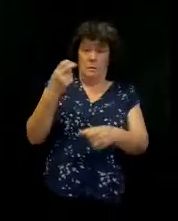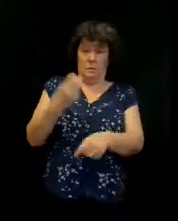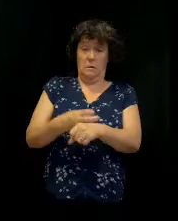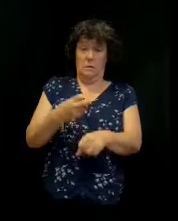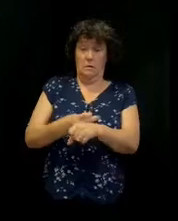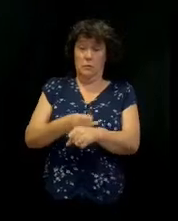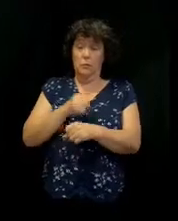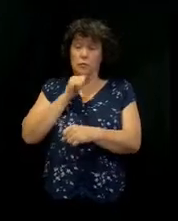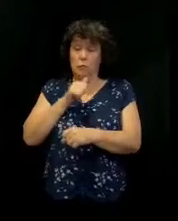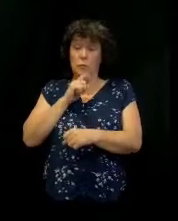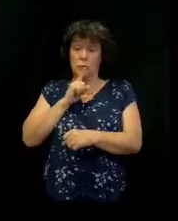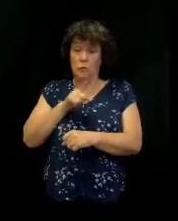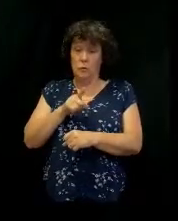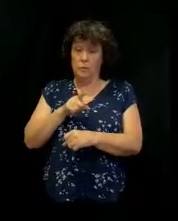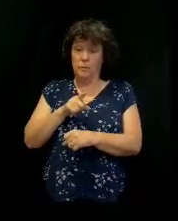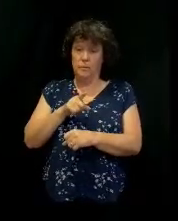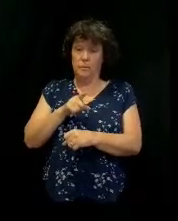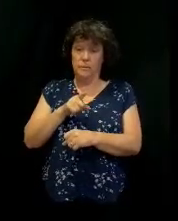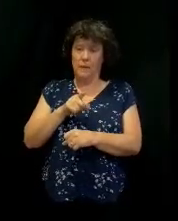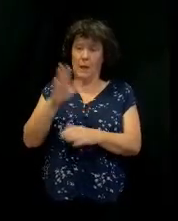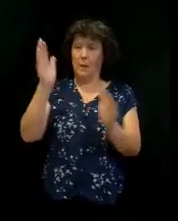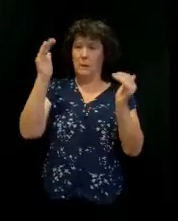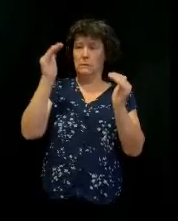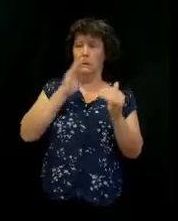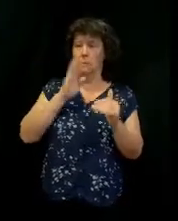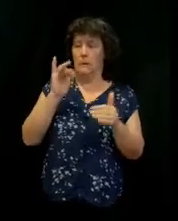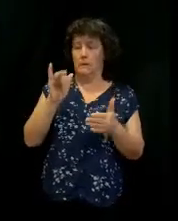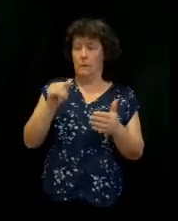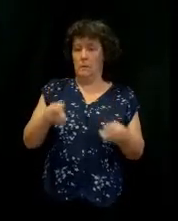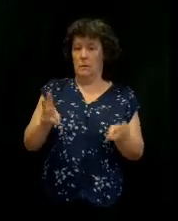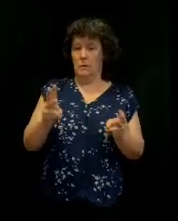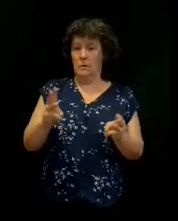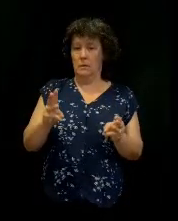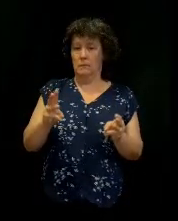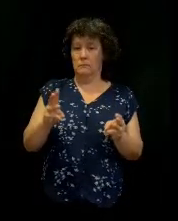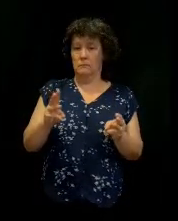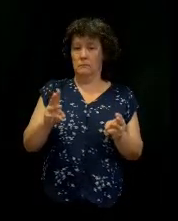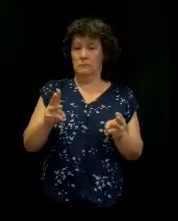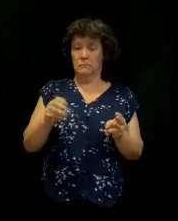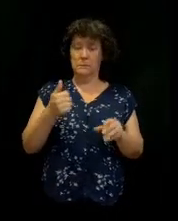They would expect it to be that way because they're going somewhere.